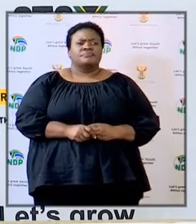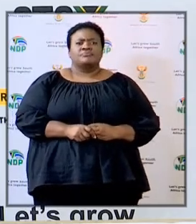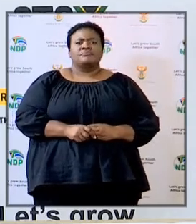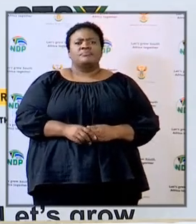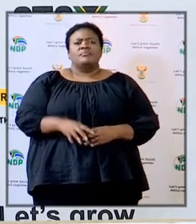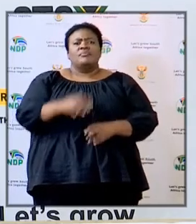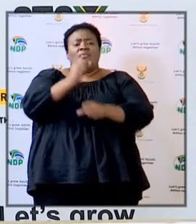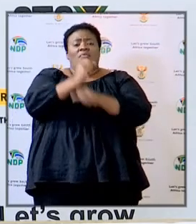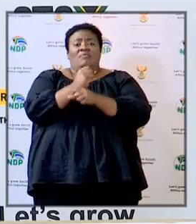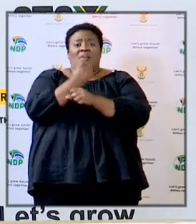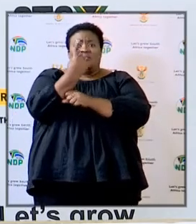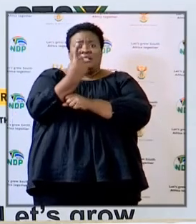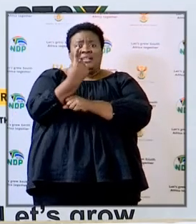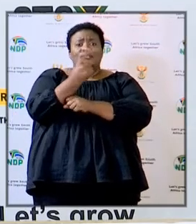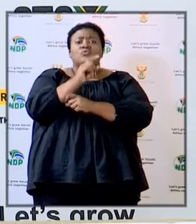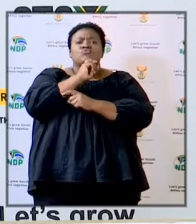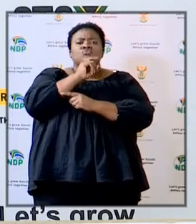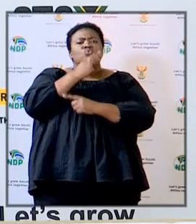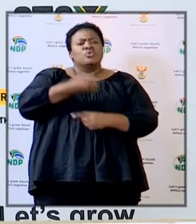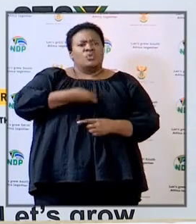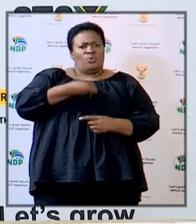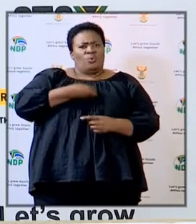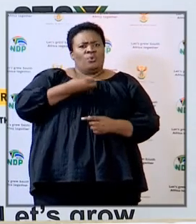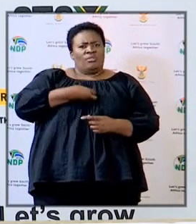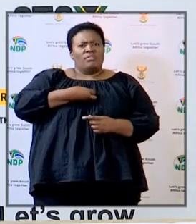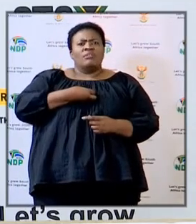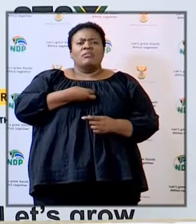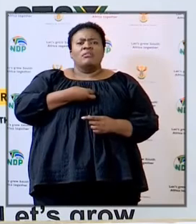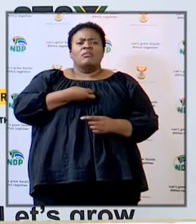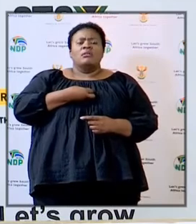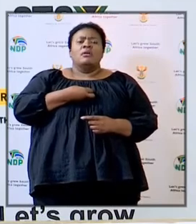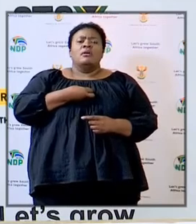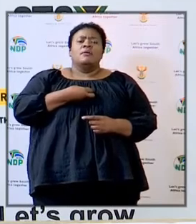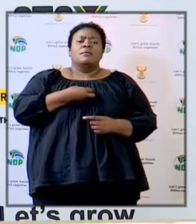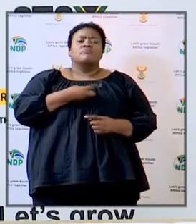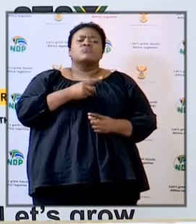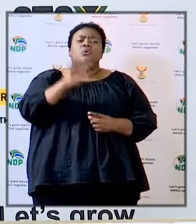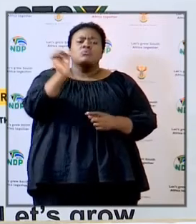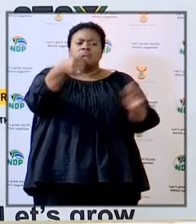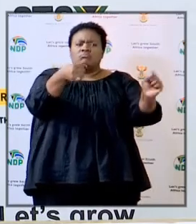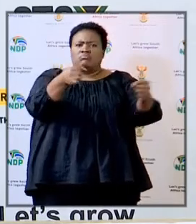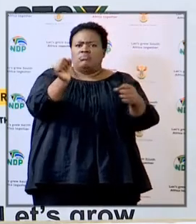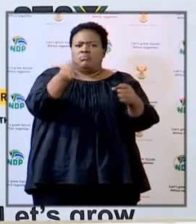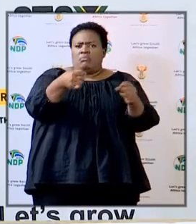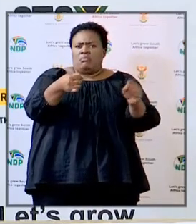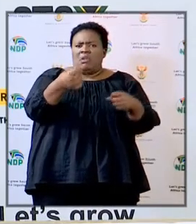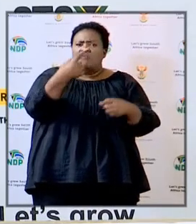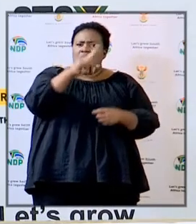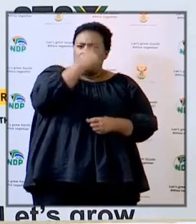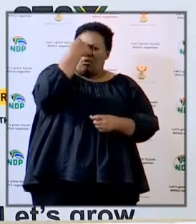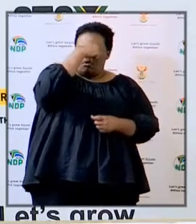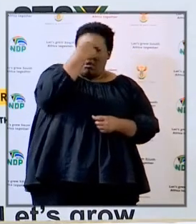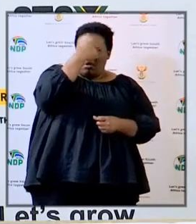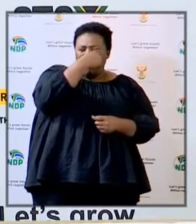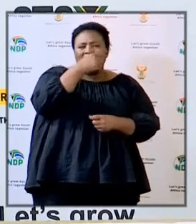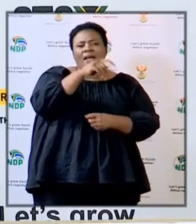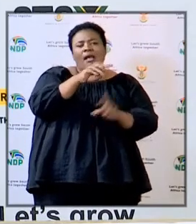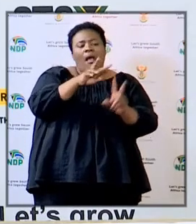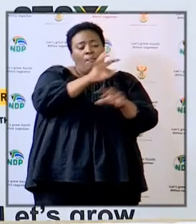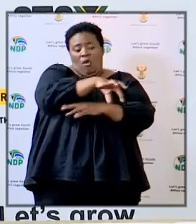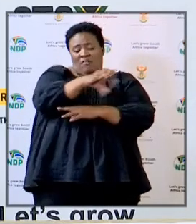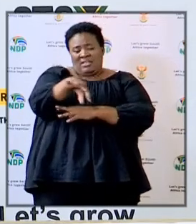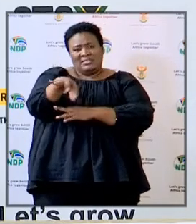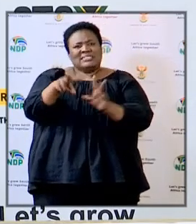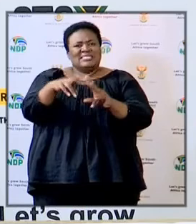different provinces have are using different ways to respond for instance I know in Limpopo they